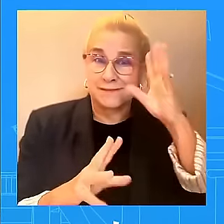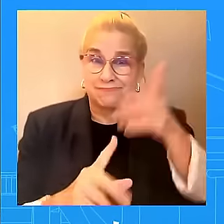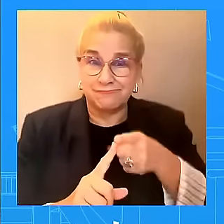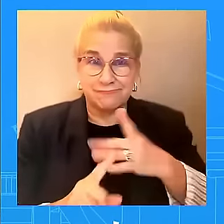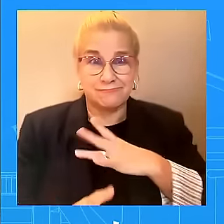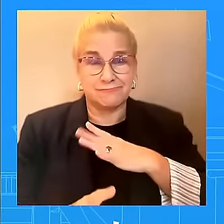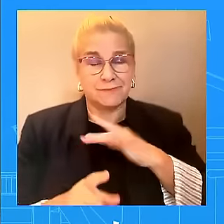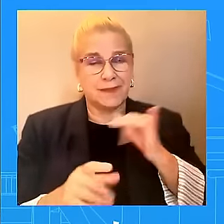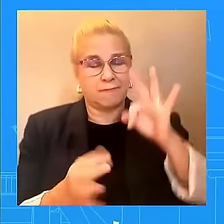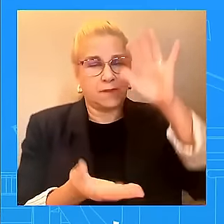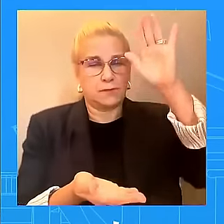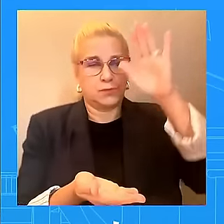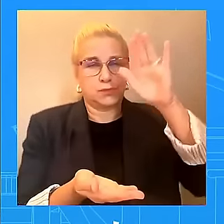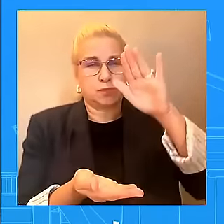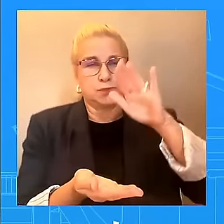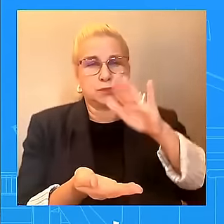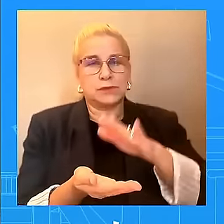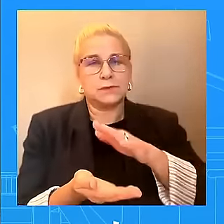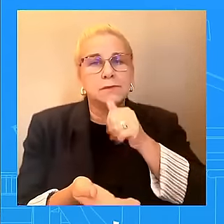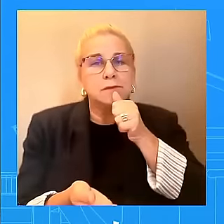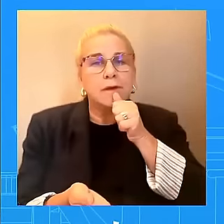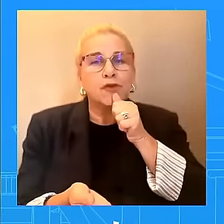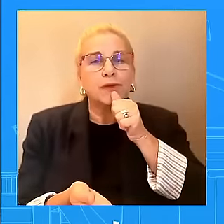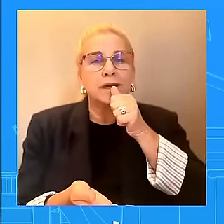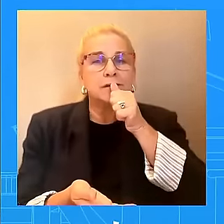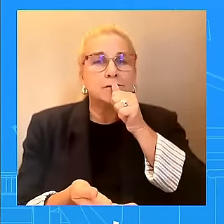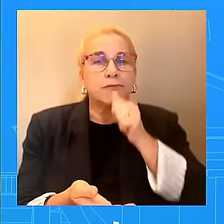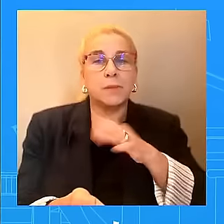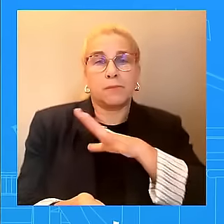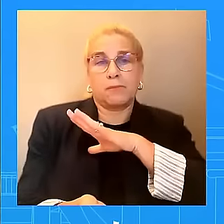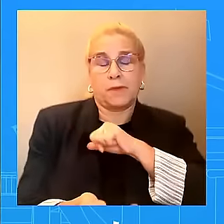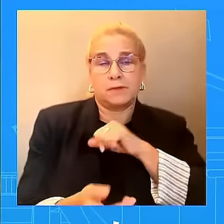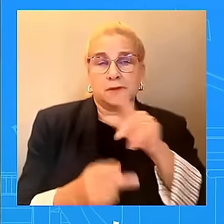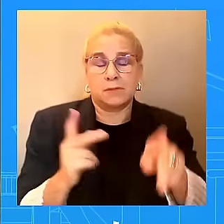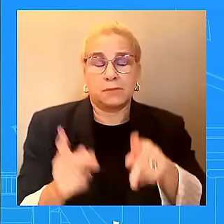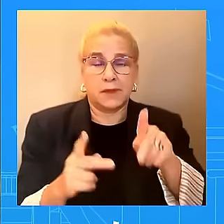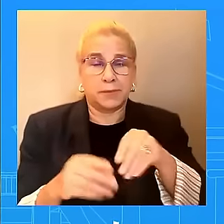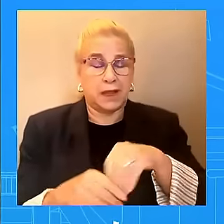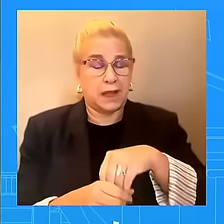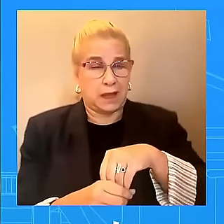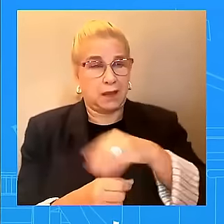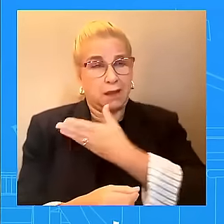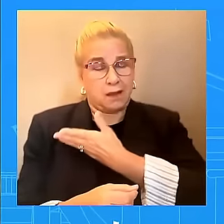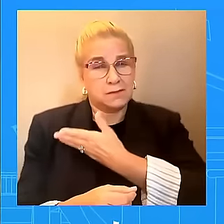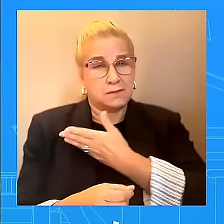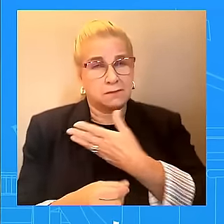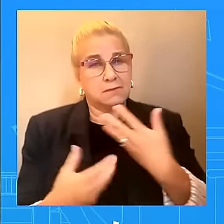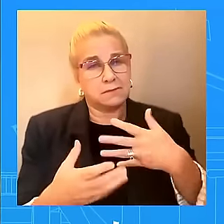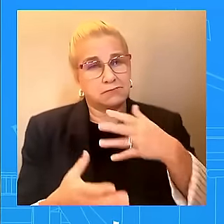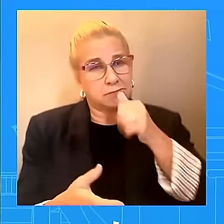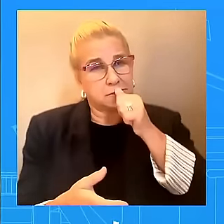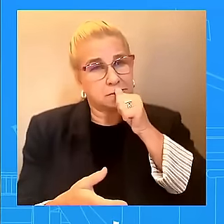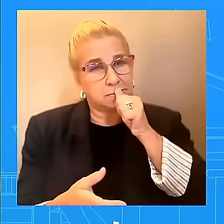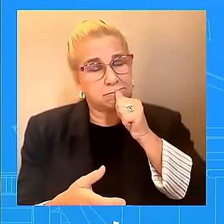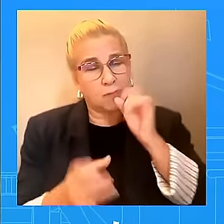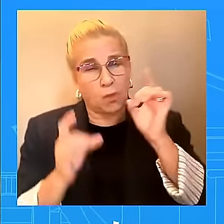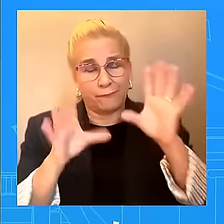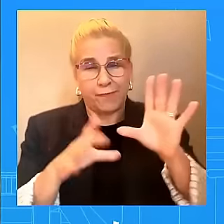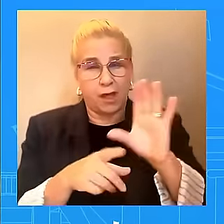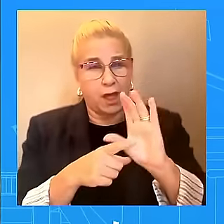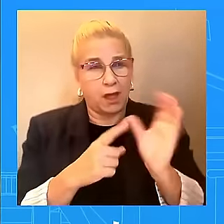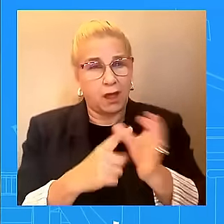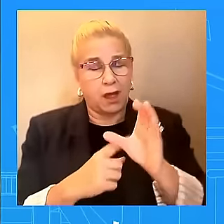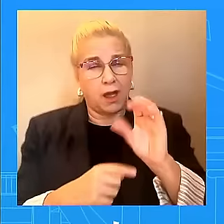a much-needed surge of humanitarian aid in Gaza. As we reflect on the past year and all that has